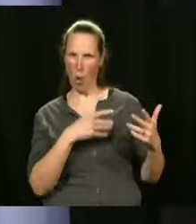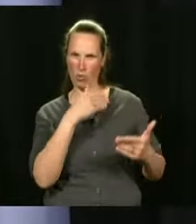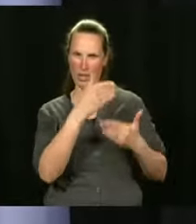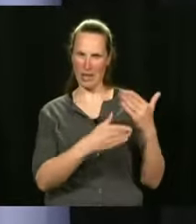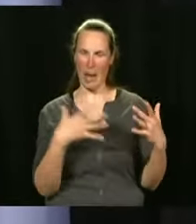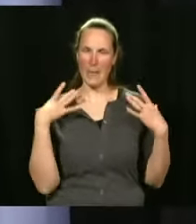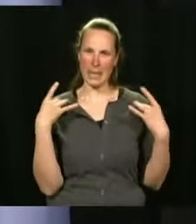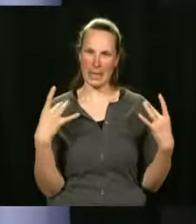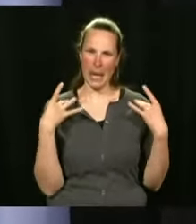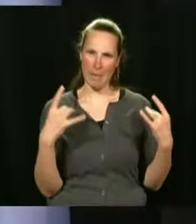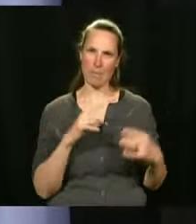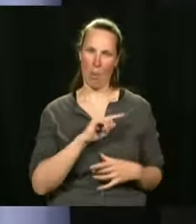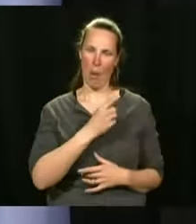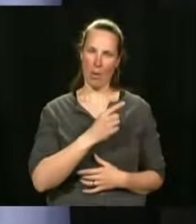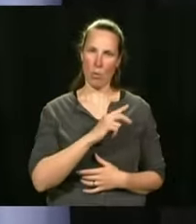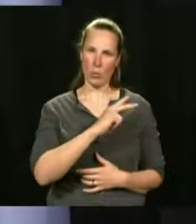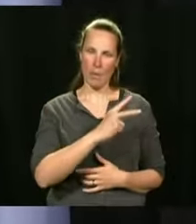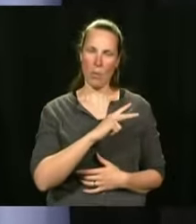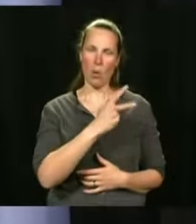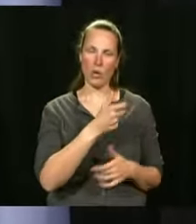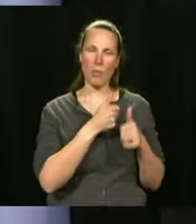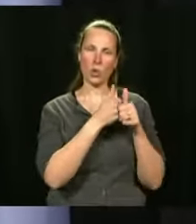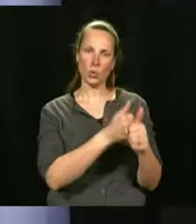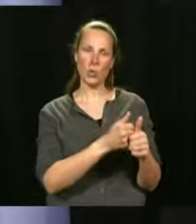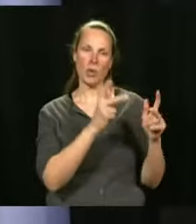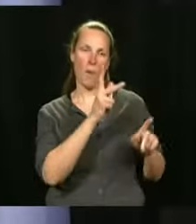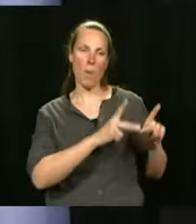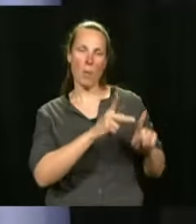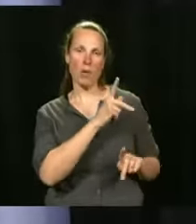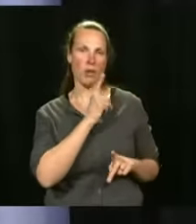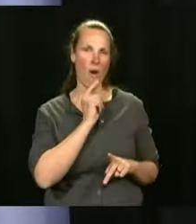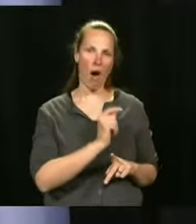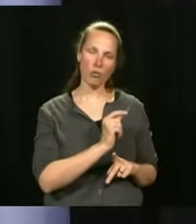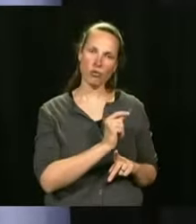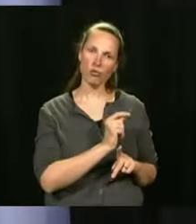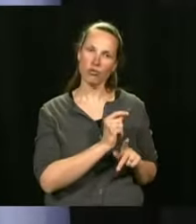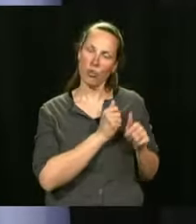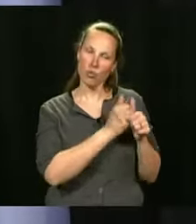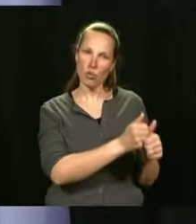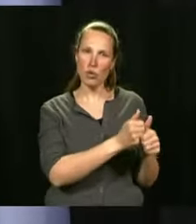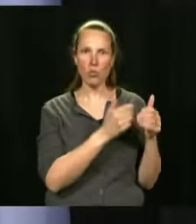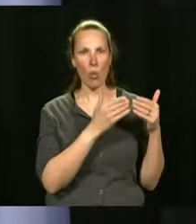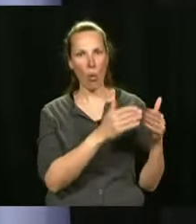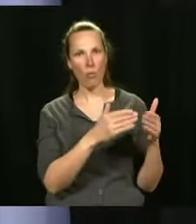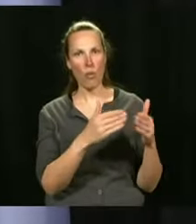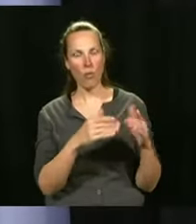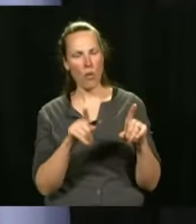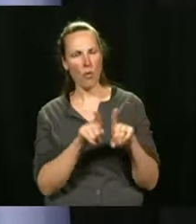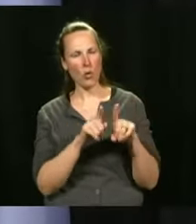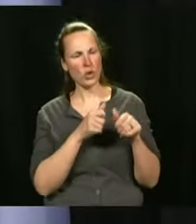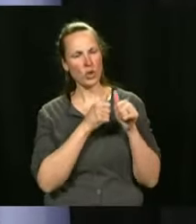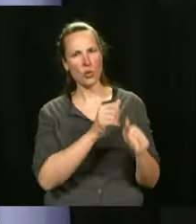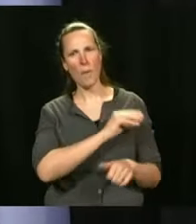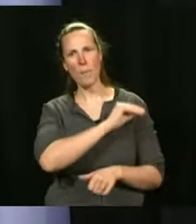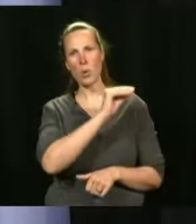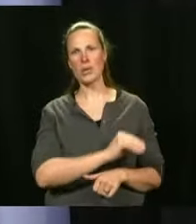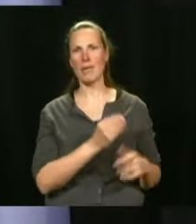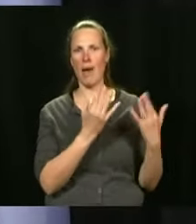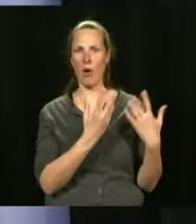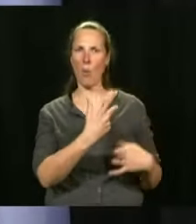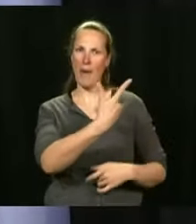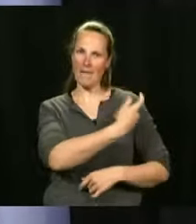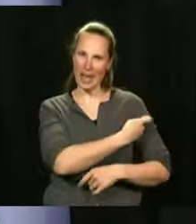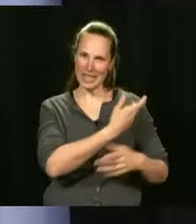with the age of the population, and there's a very simple link made with the rate of vaccination. It's quite simple.